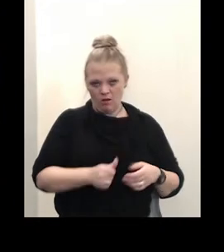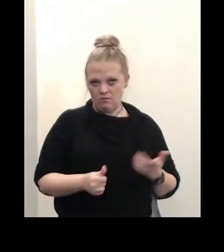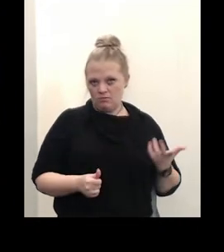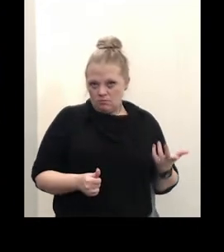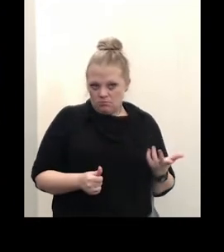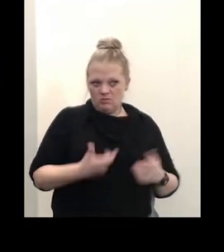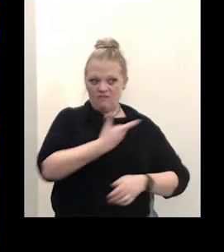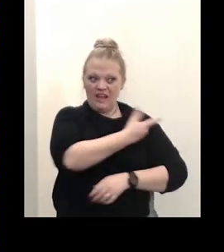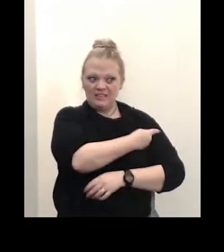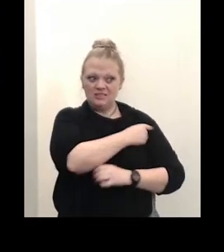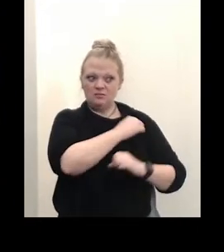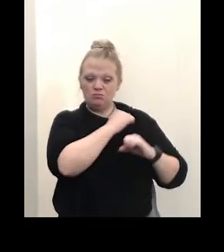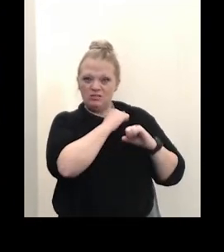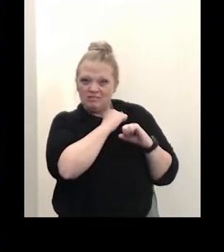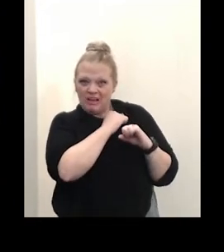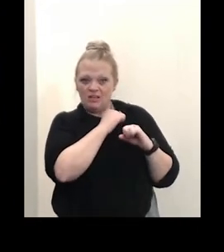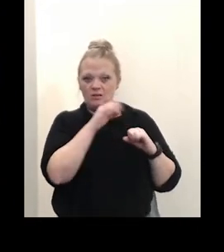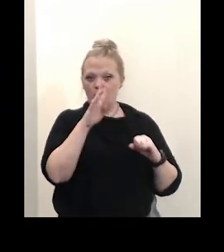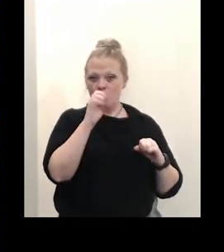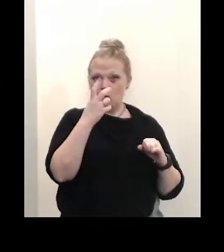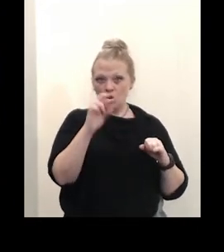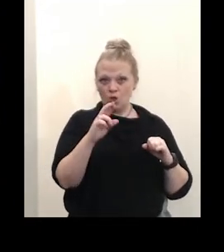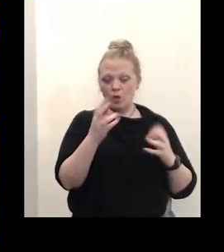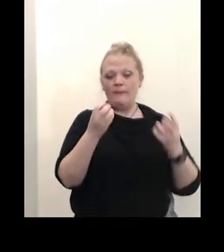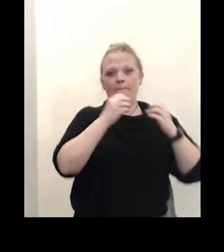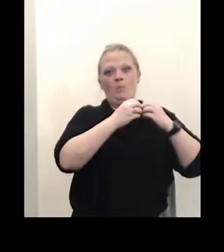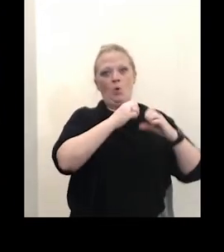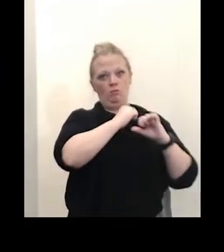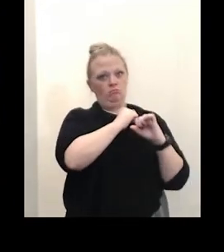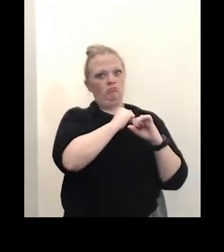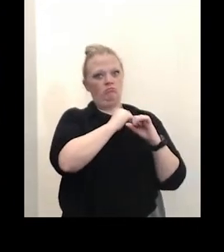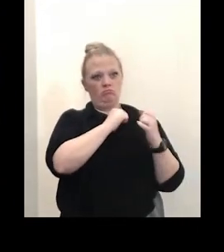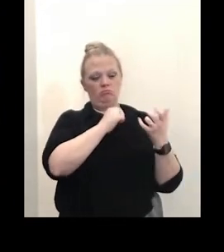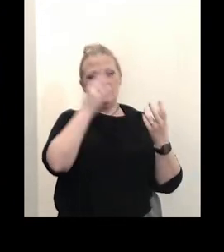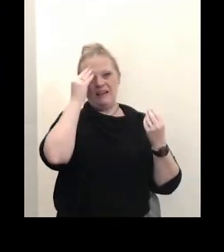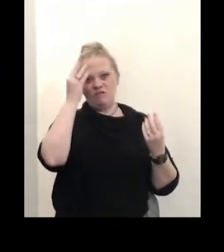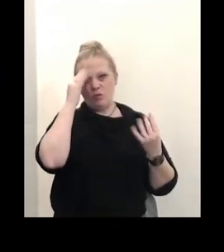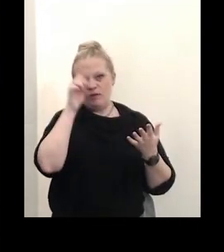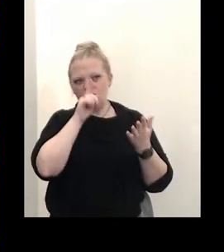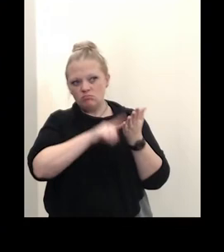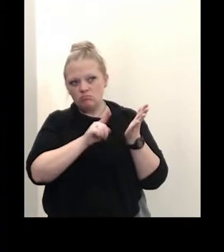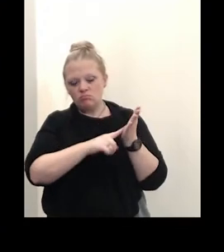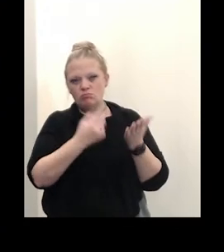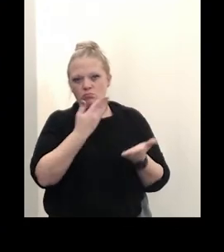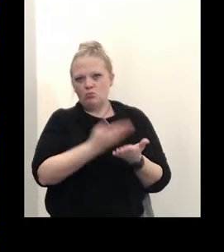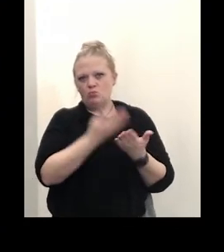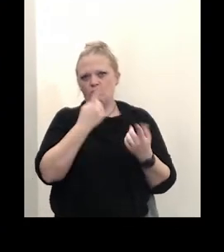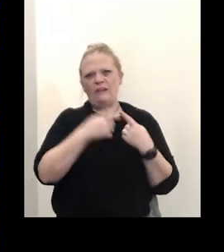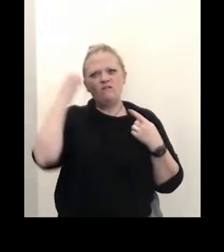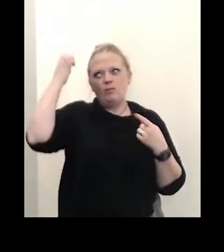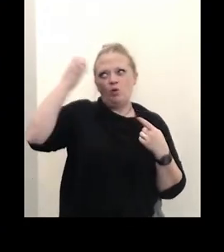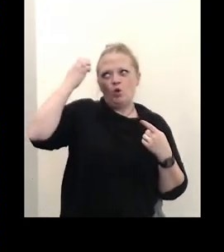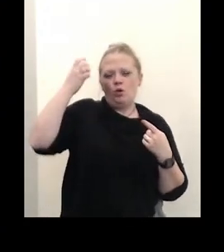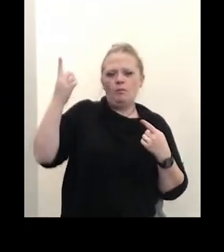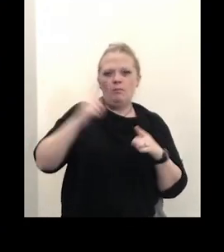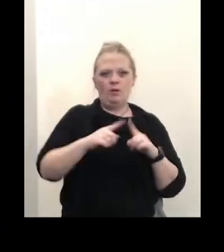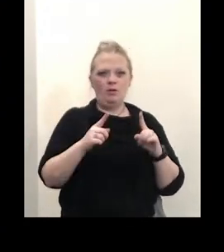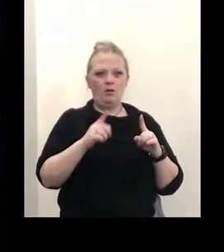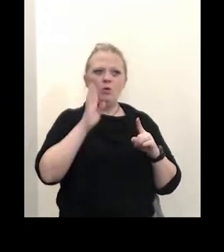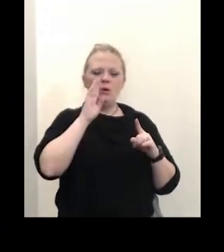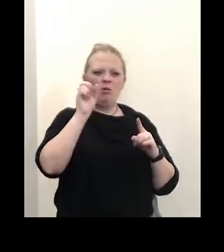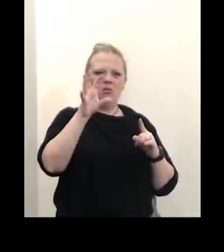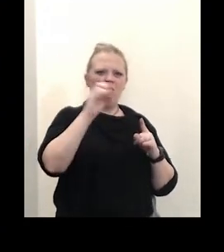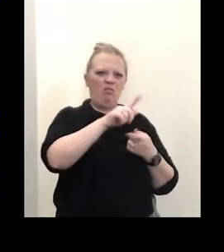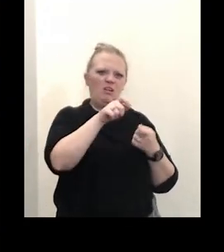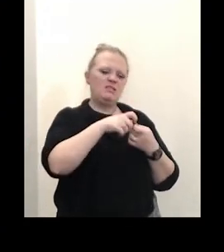protects you if you're boosted it really protects you is what the data shows especially coming out of europe but we'll give you the exact number with regards to